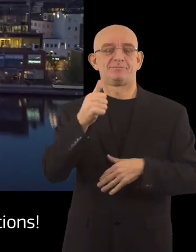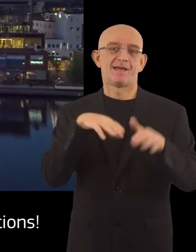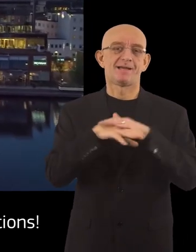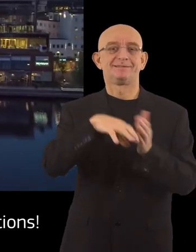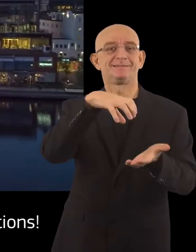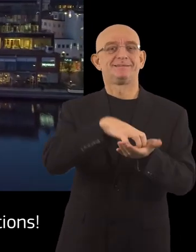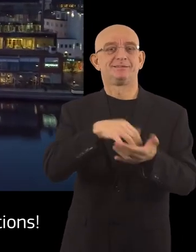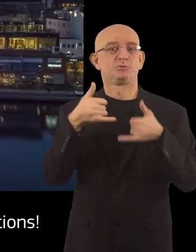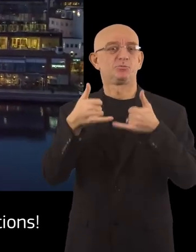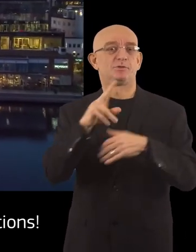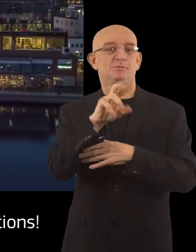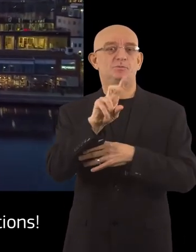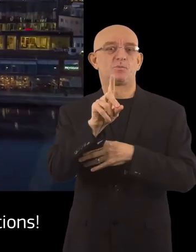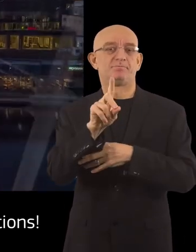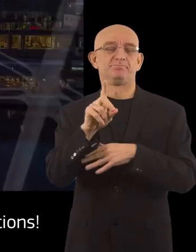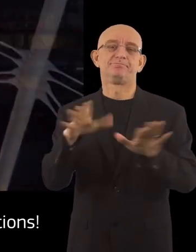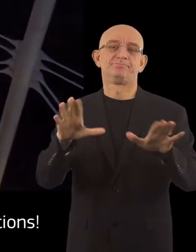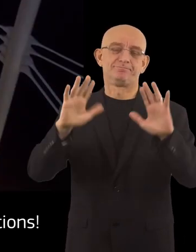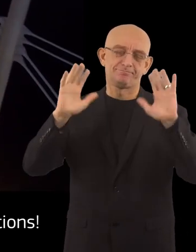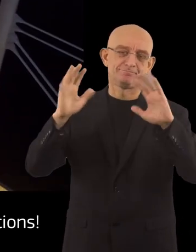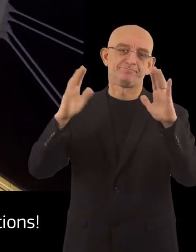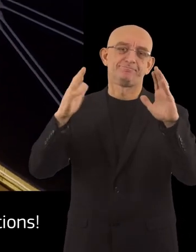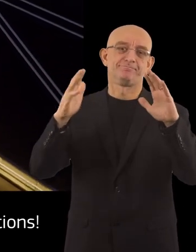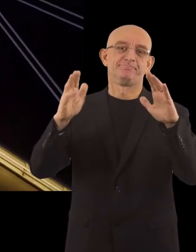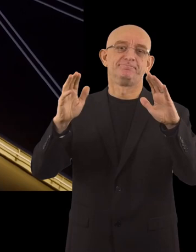City Award 2021. Congratulations!